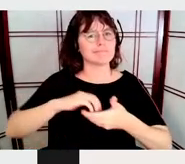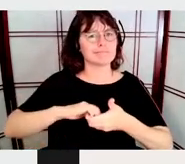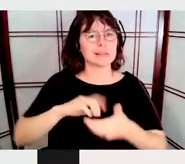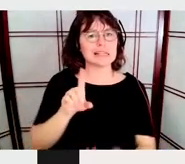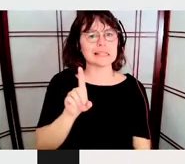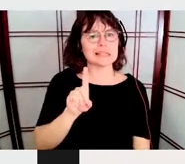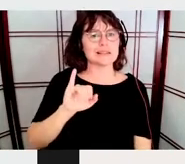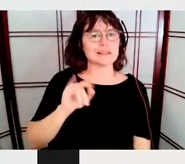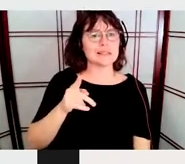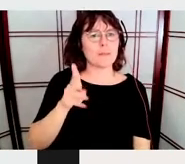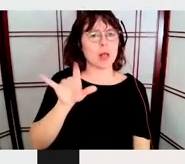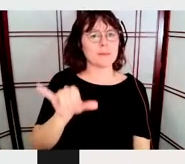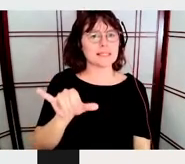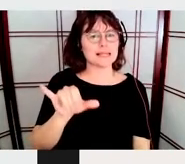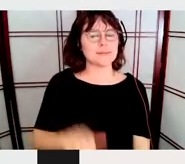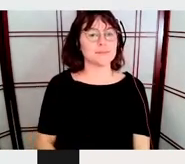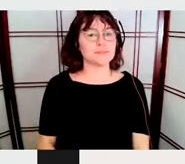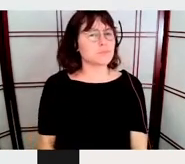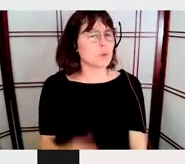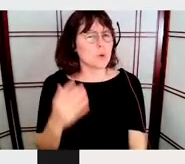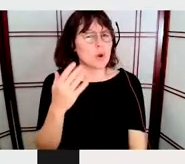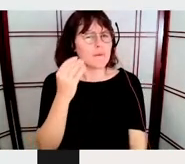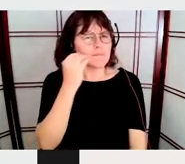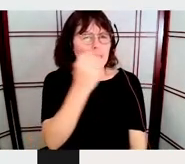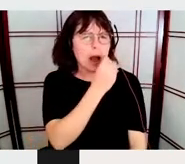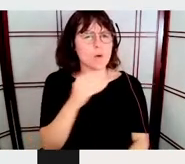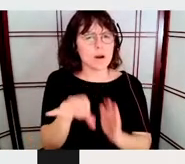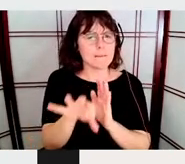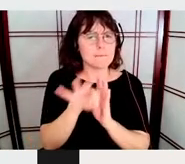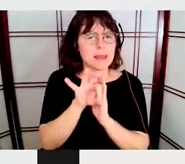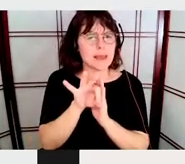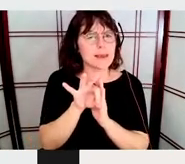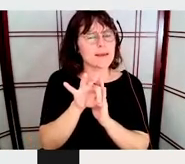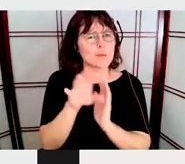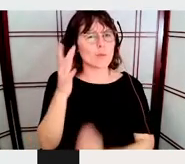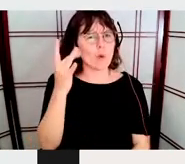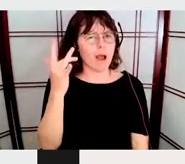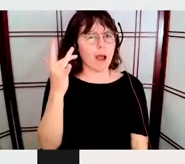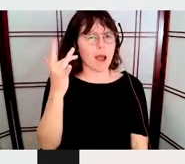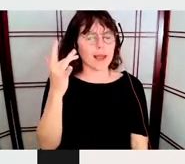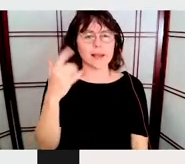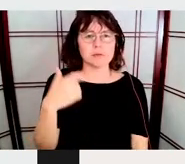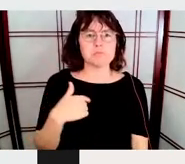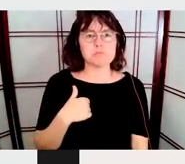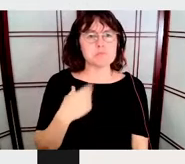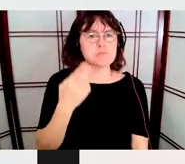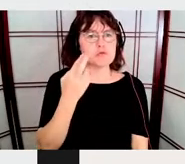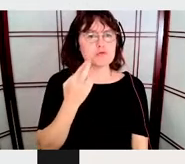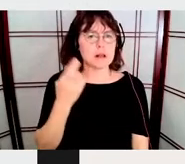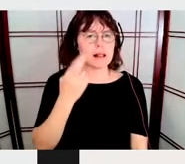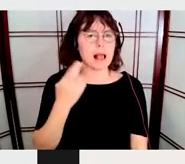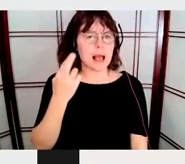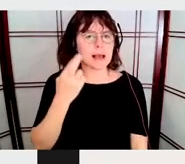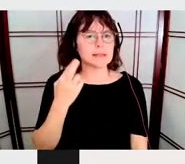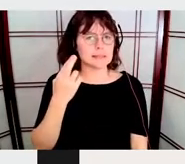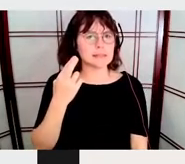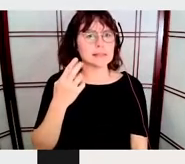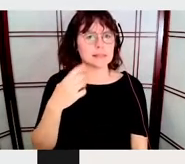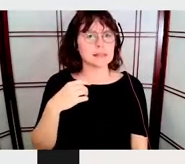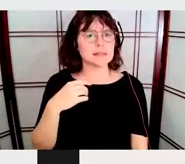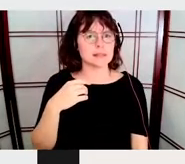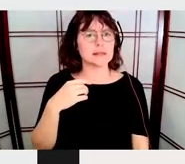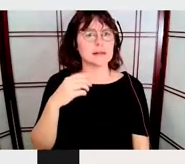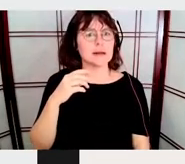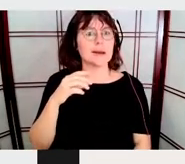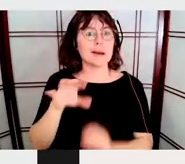Because I realized that it's not possible to choose an image of a woman in order to represent a woman.